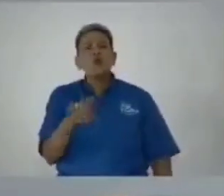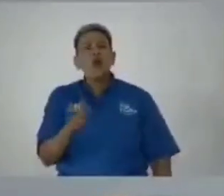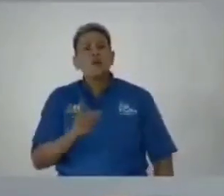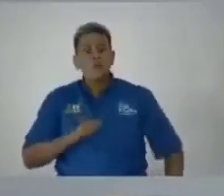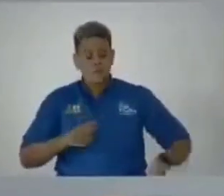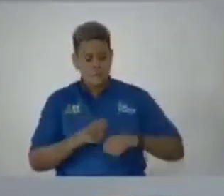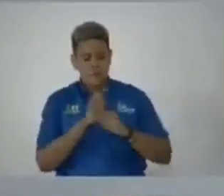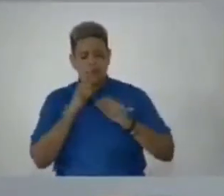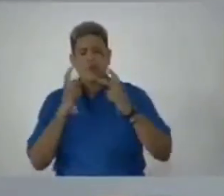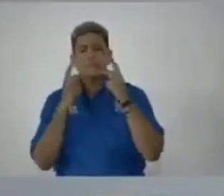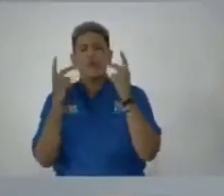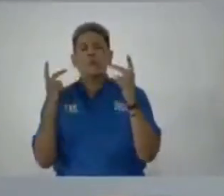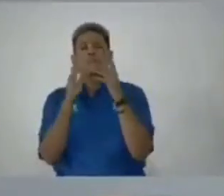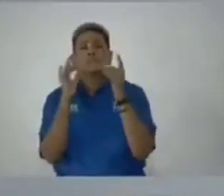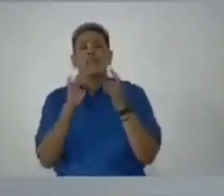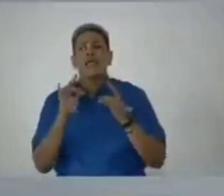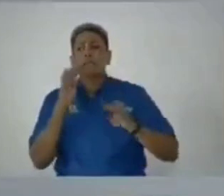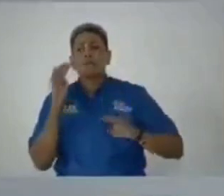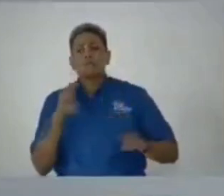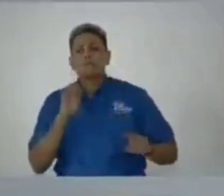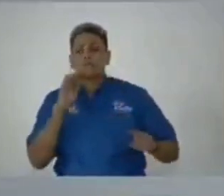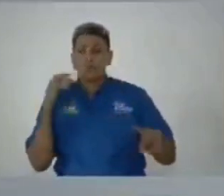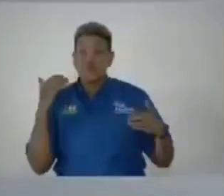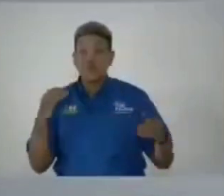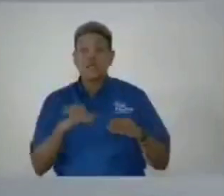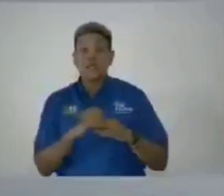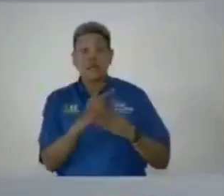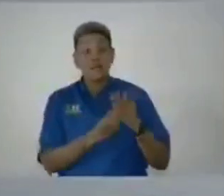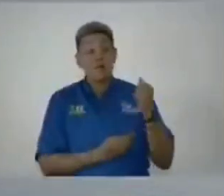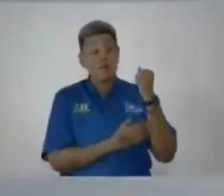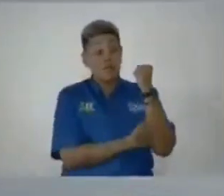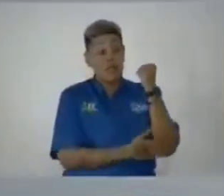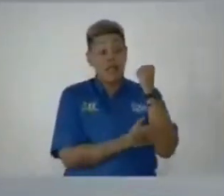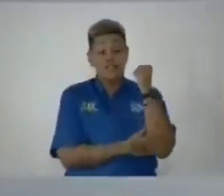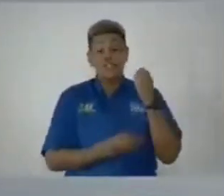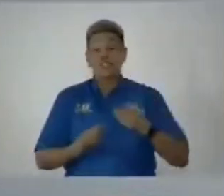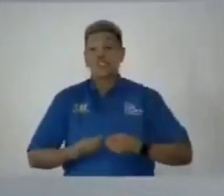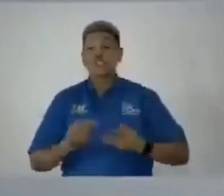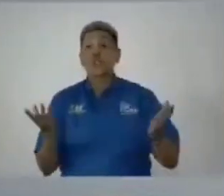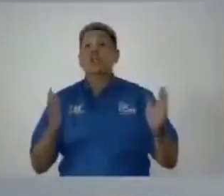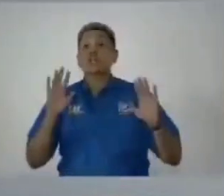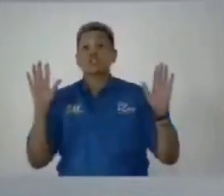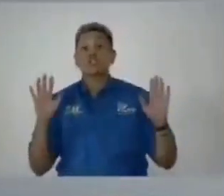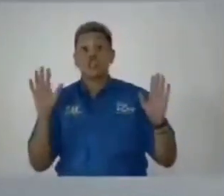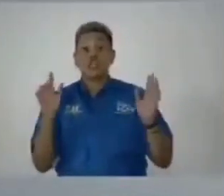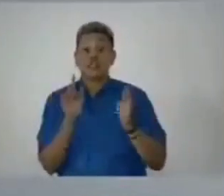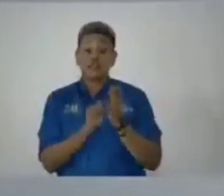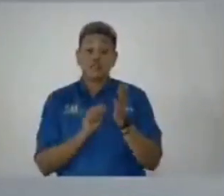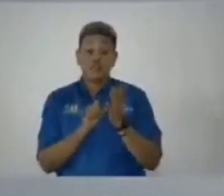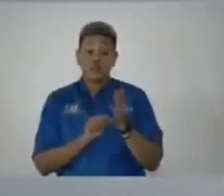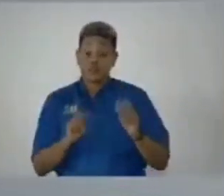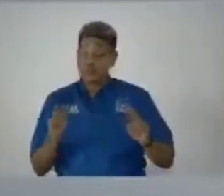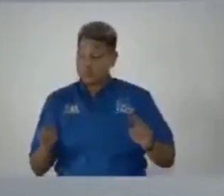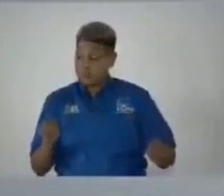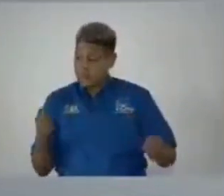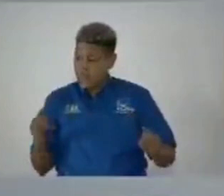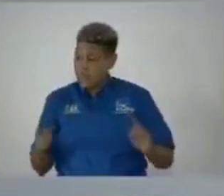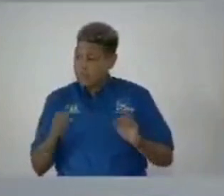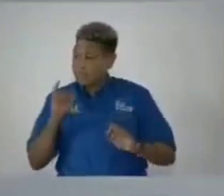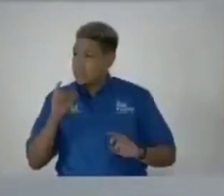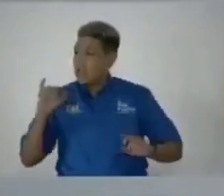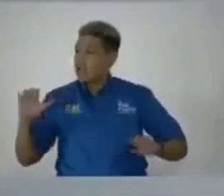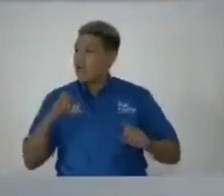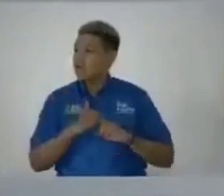made a public statement which was carried in both nationally circulated sunday papers the integrity commission